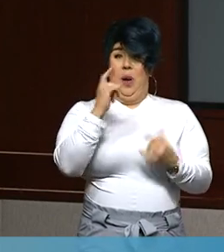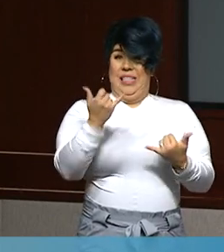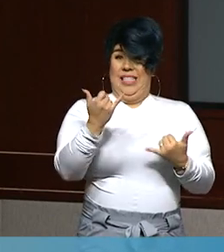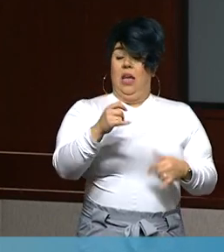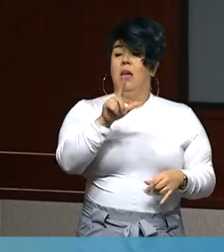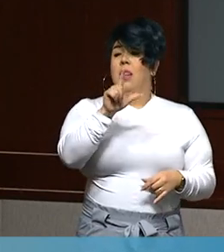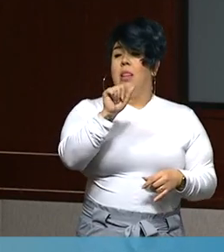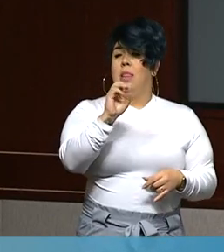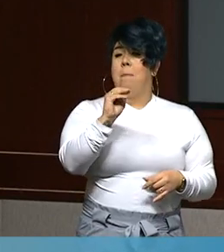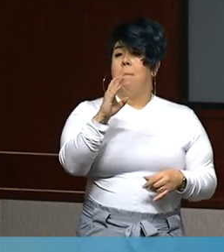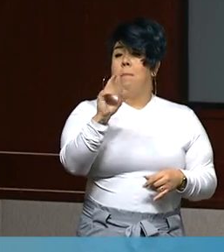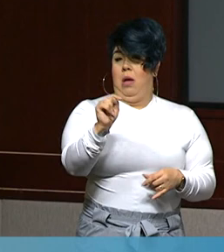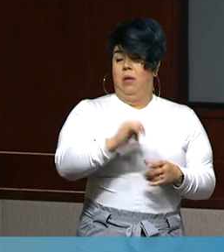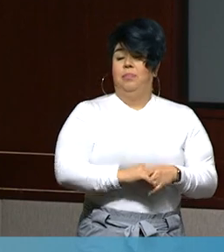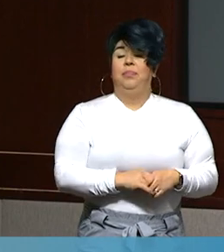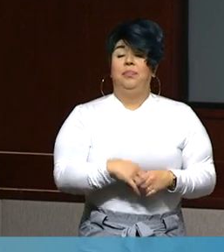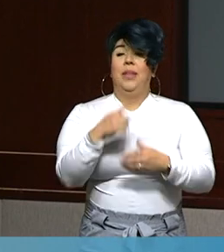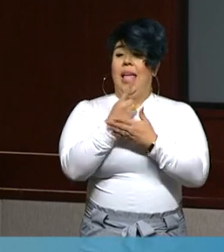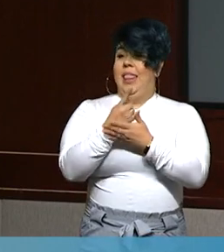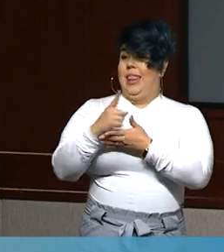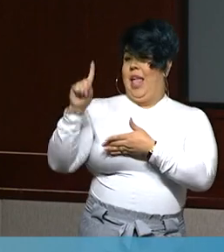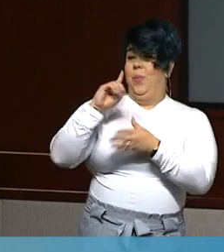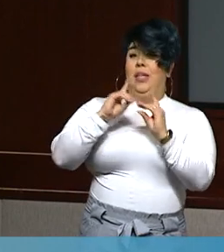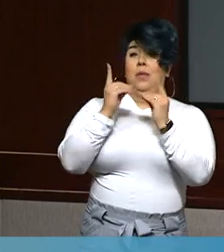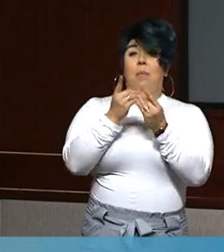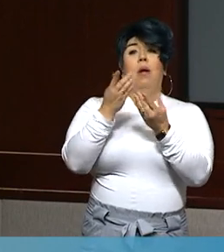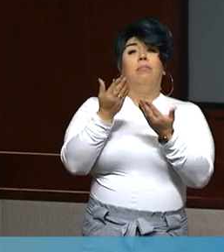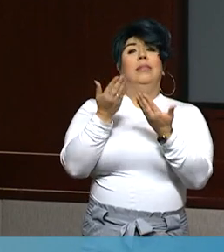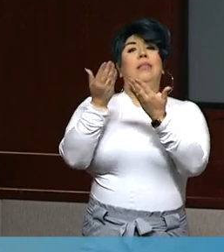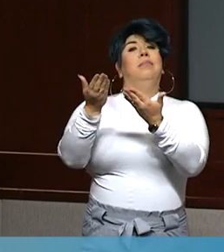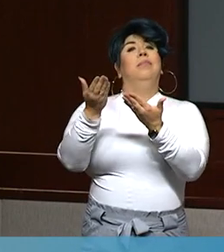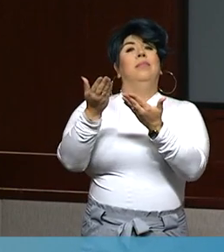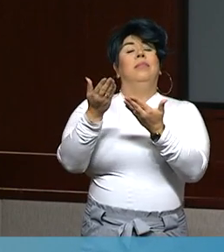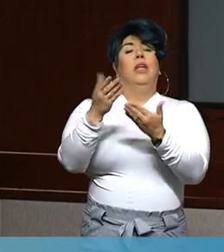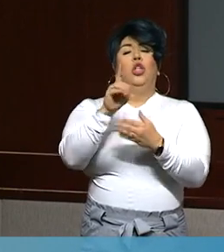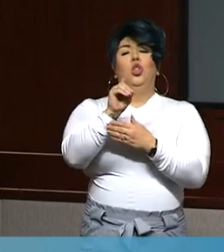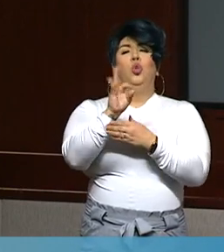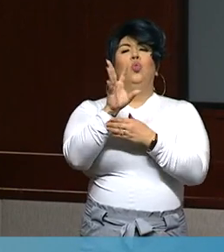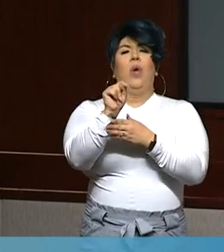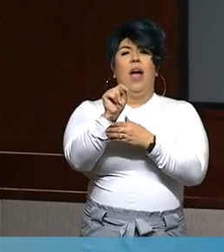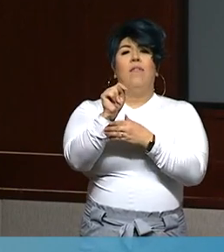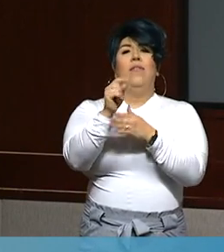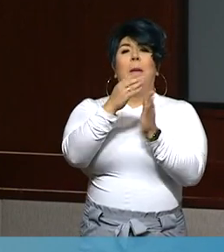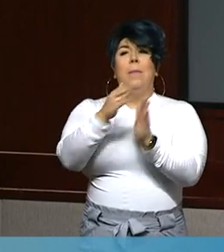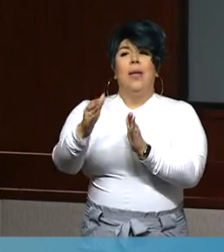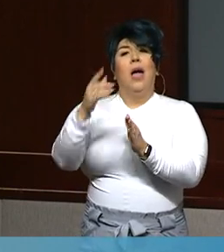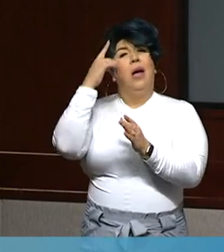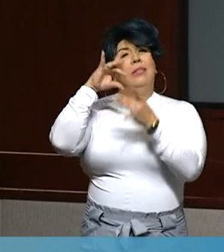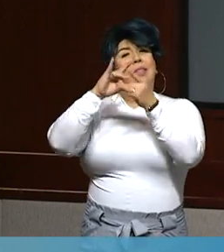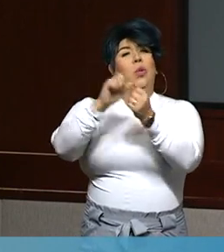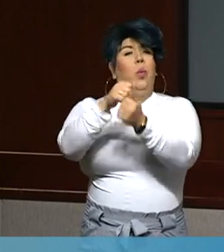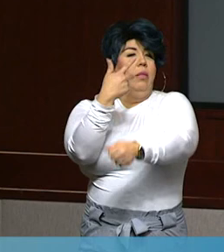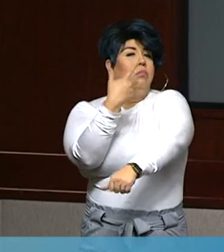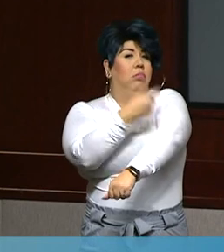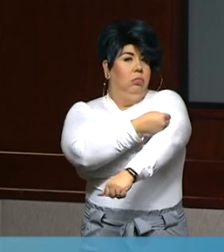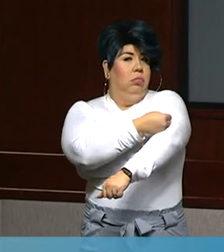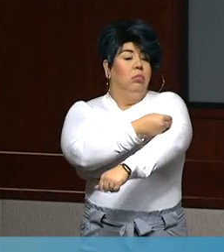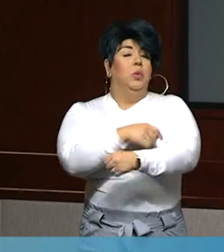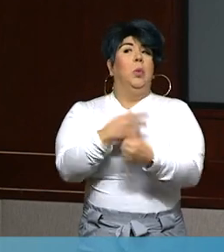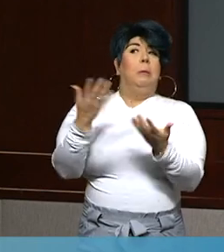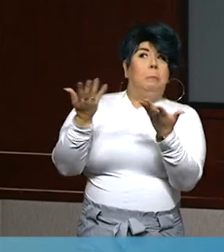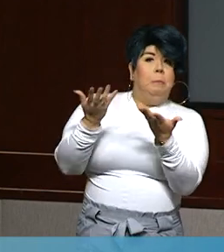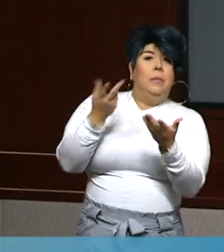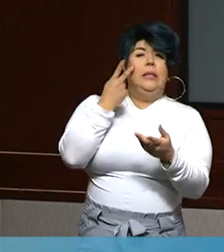Last week, the department submitted a draft COVID-19 vaccination plan to the California Department of Public Health for input.